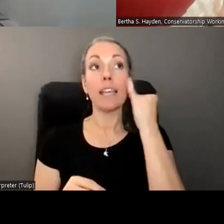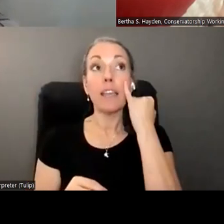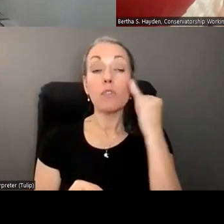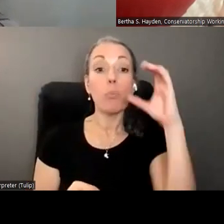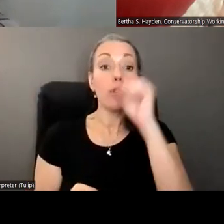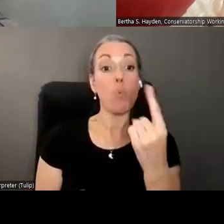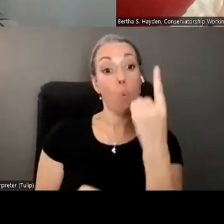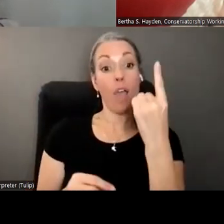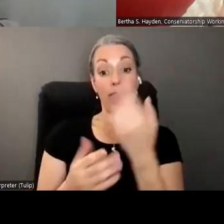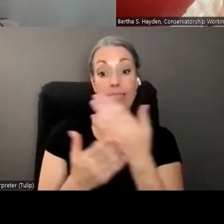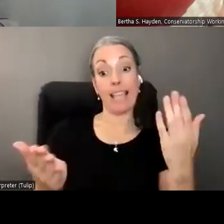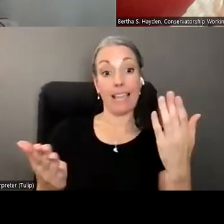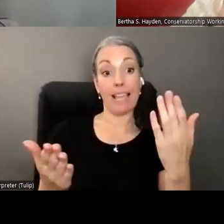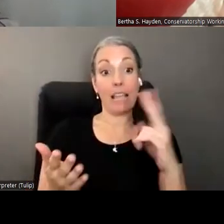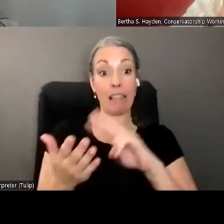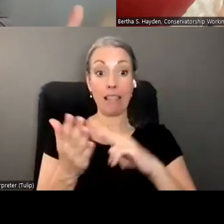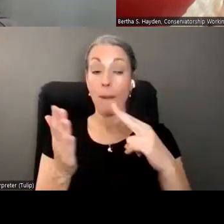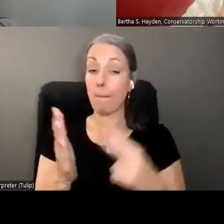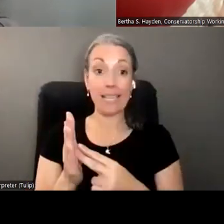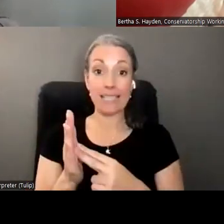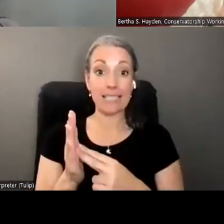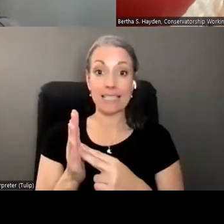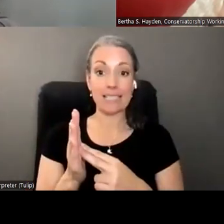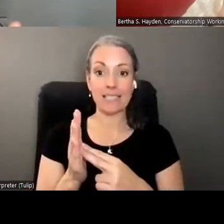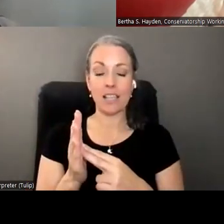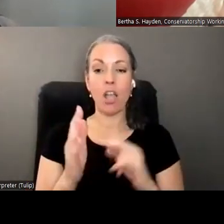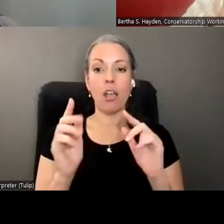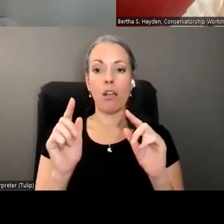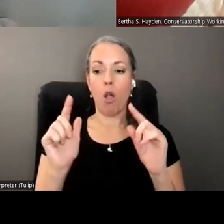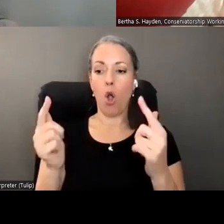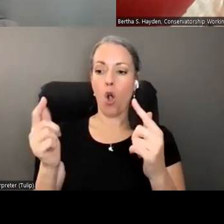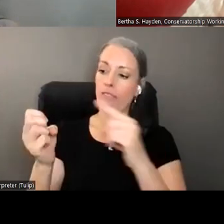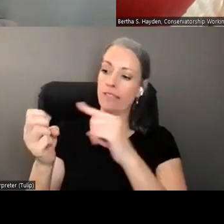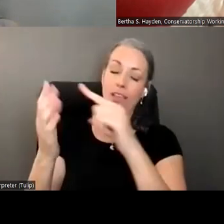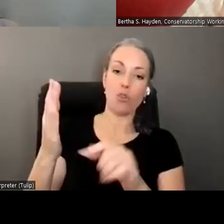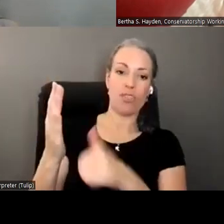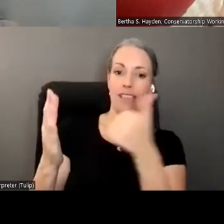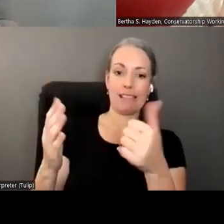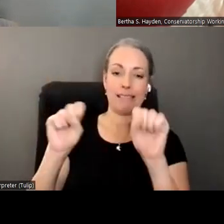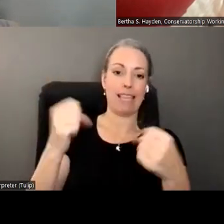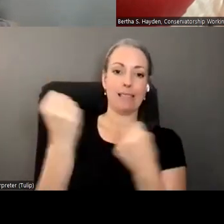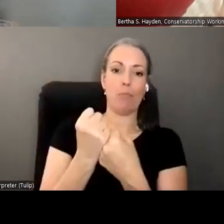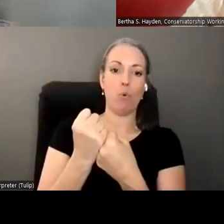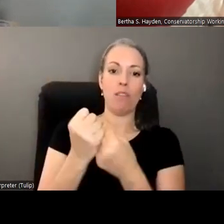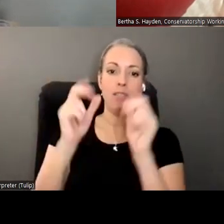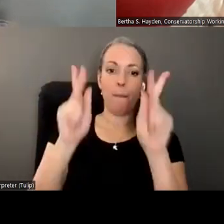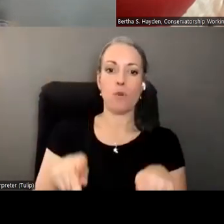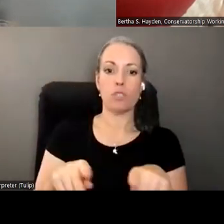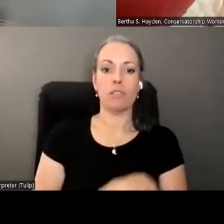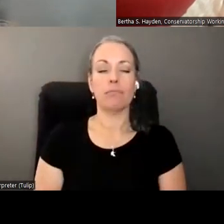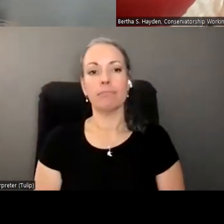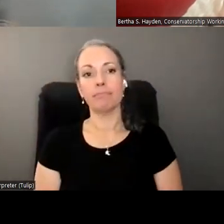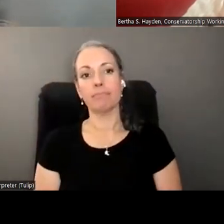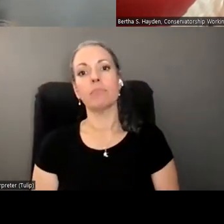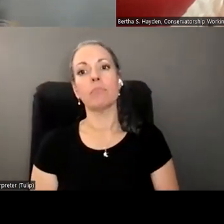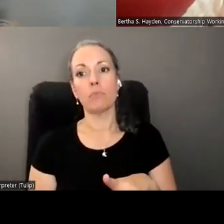this puzzle and it could mean that the rest of the solutions aren't able to fully support that older adult. Yeah and I would